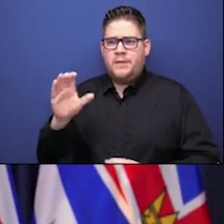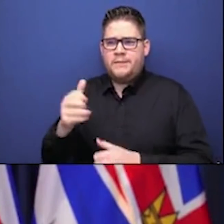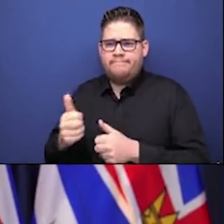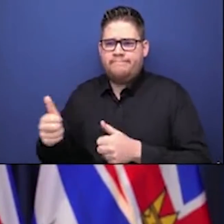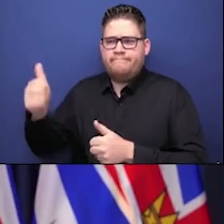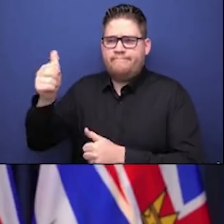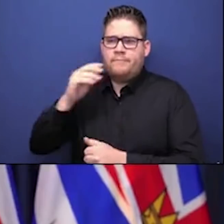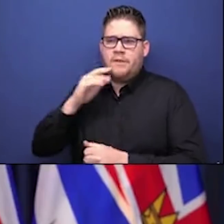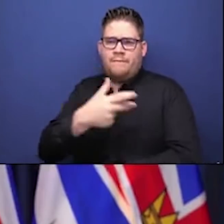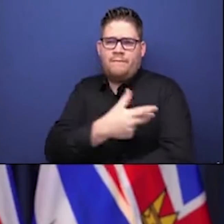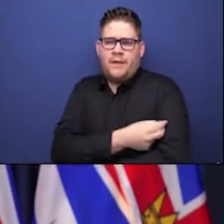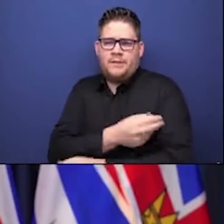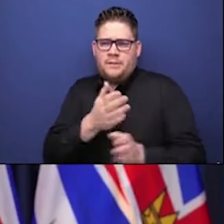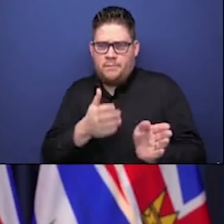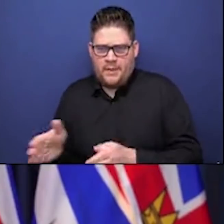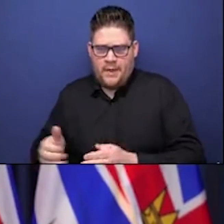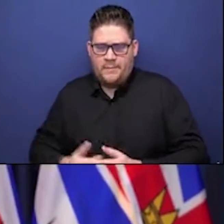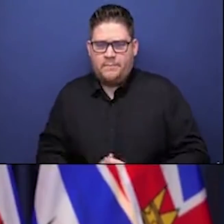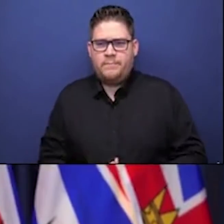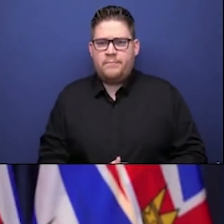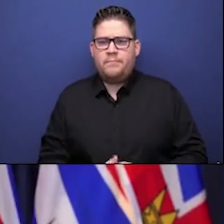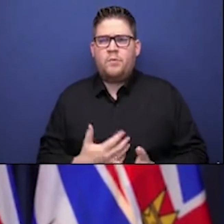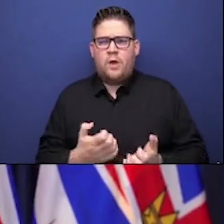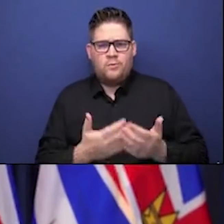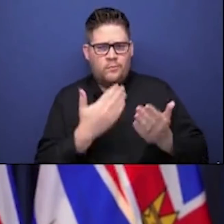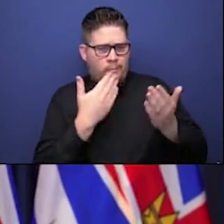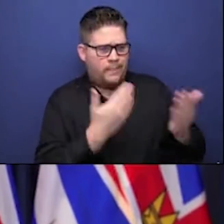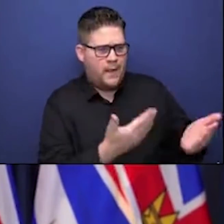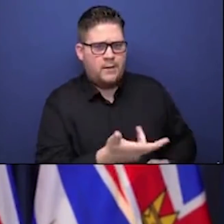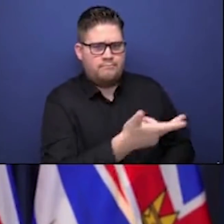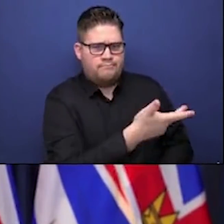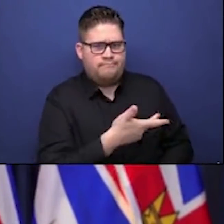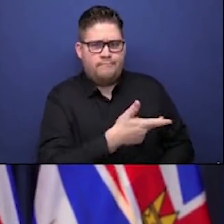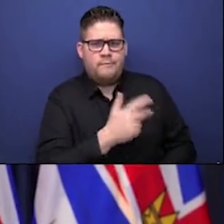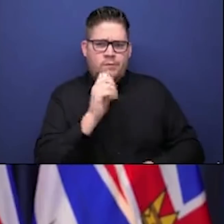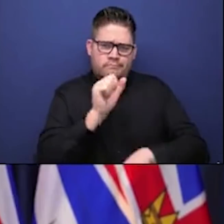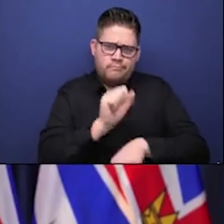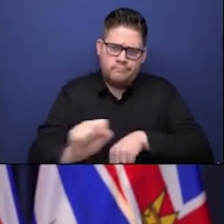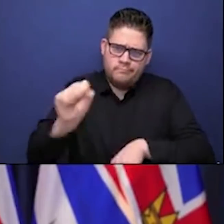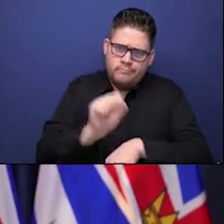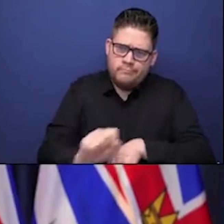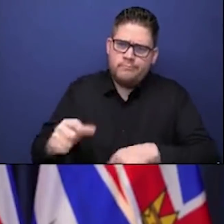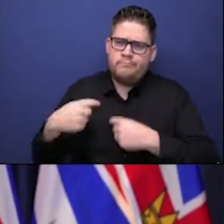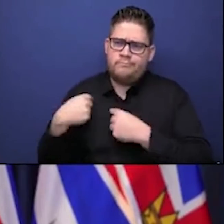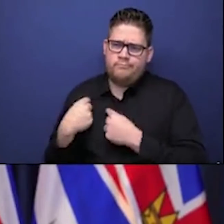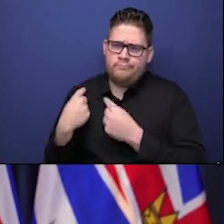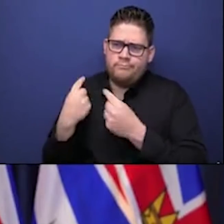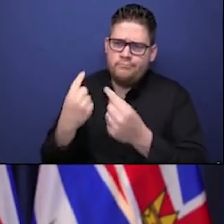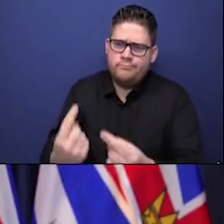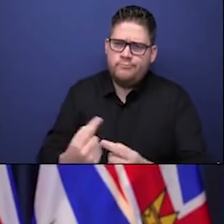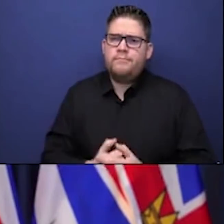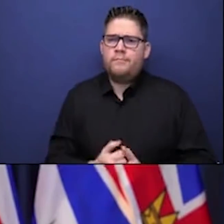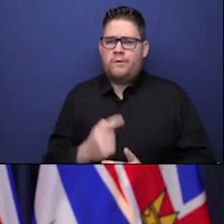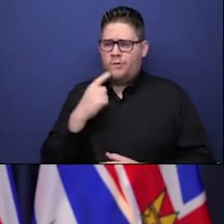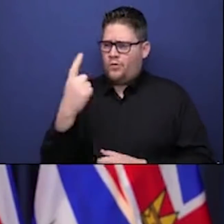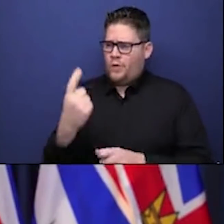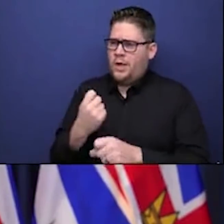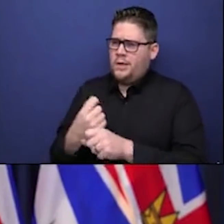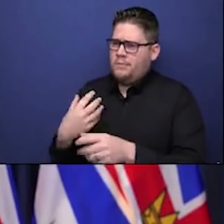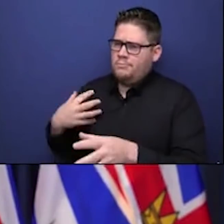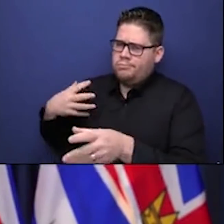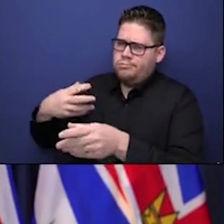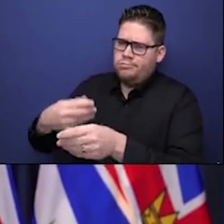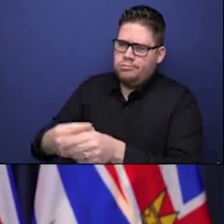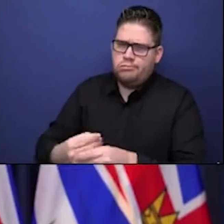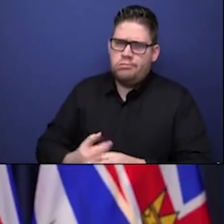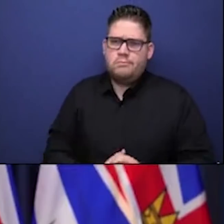just over the past couple of weeks, or the past couple of months, but indeed over the past year, to keep British Columbians safe and focusing on the things that